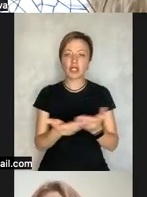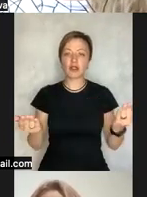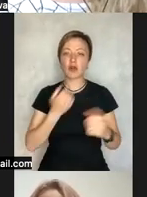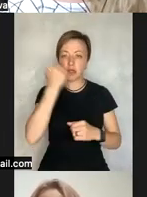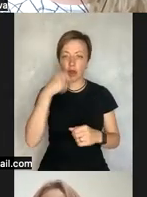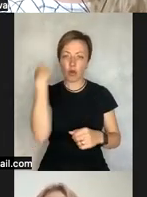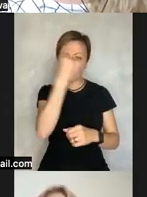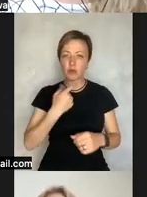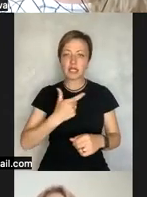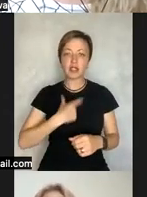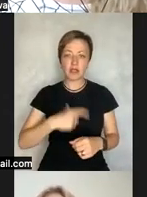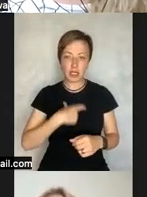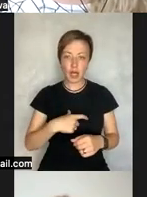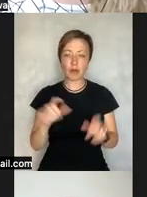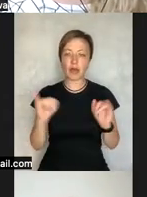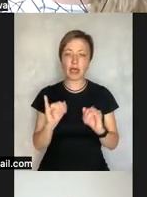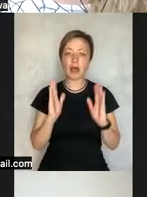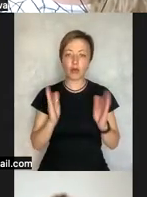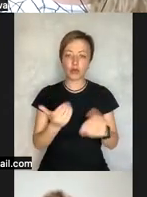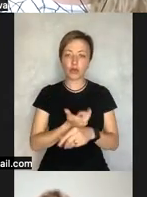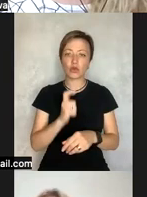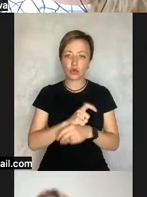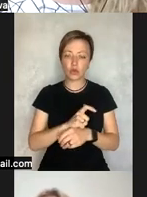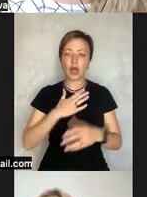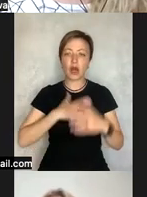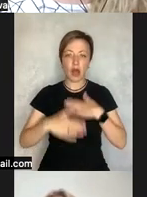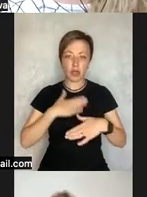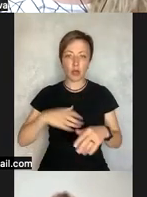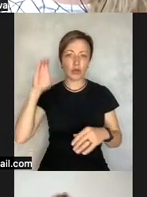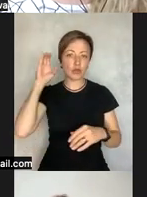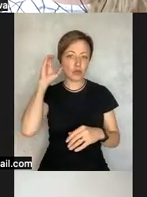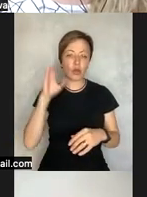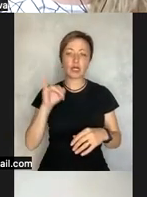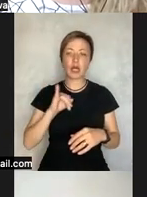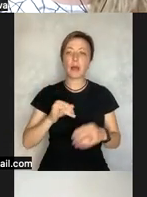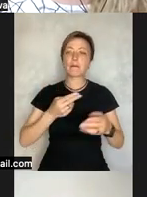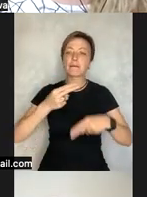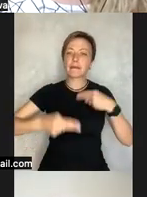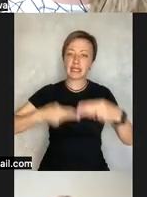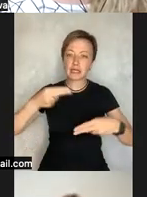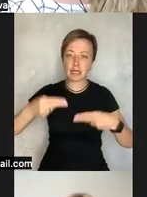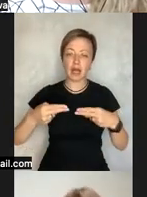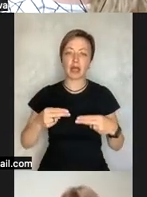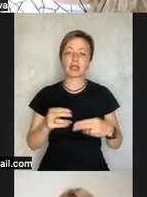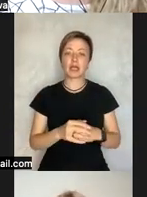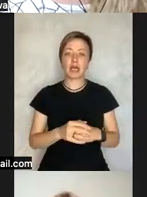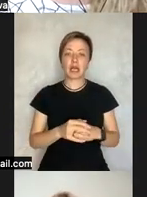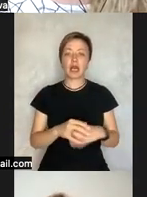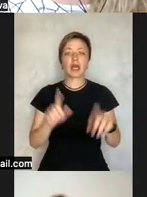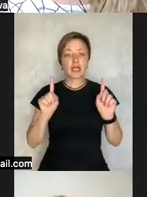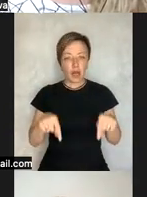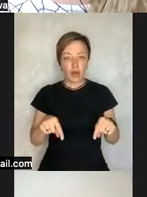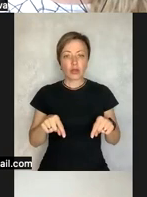also listen to presentations but also uh involve engage in the discussion later today